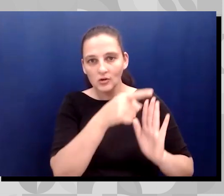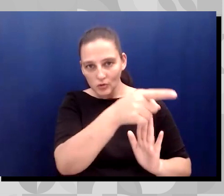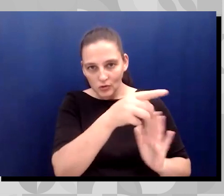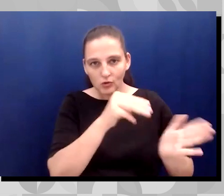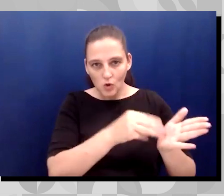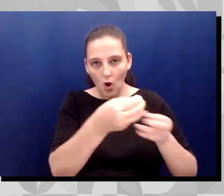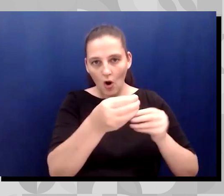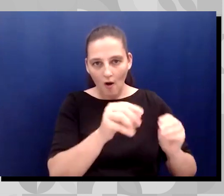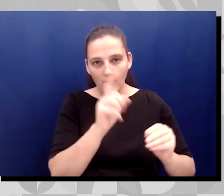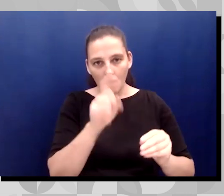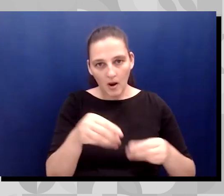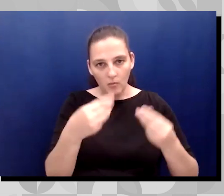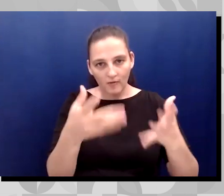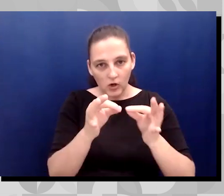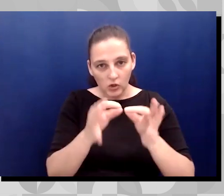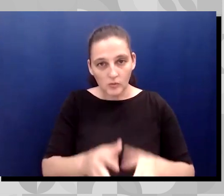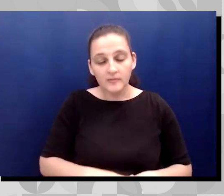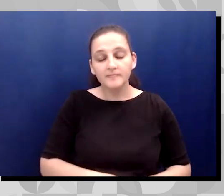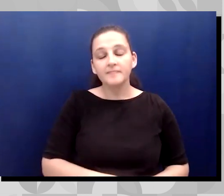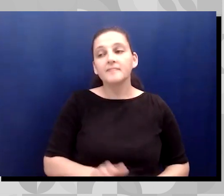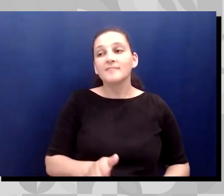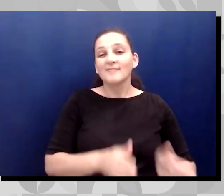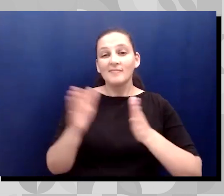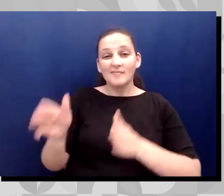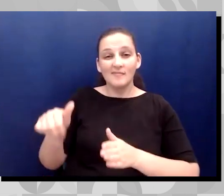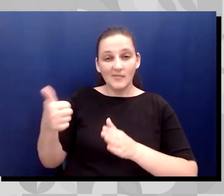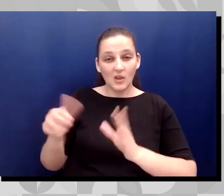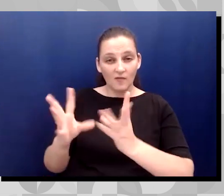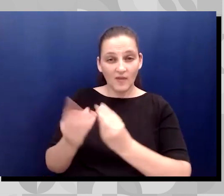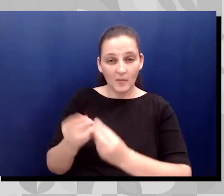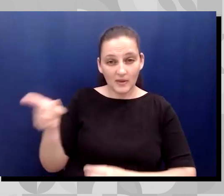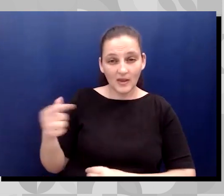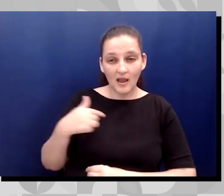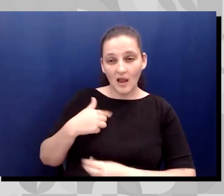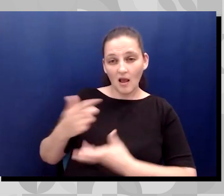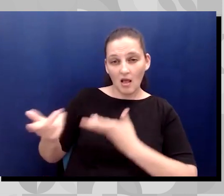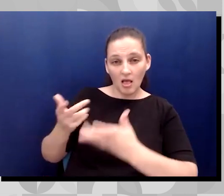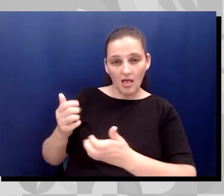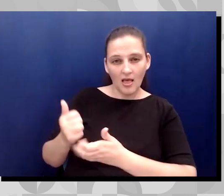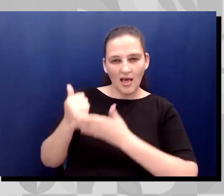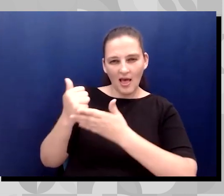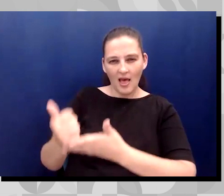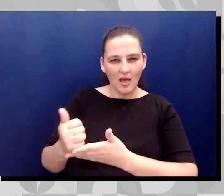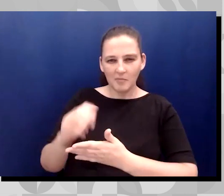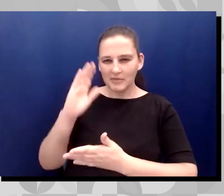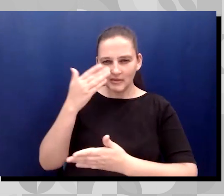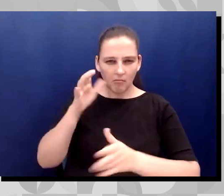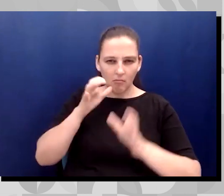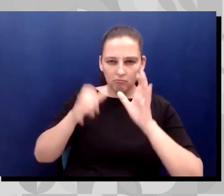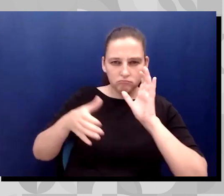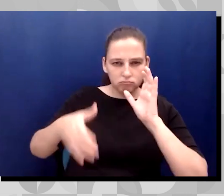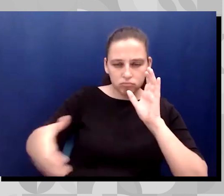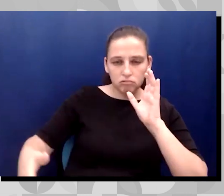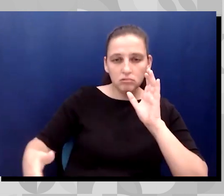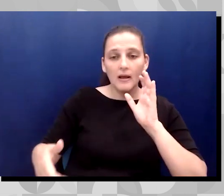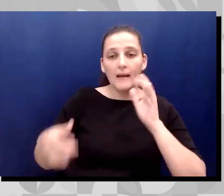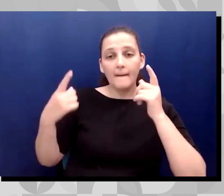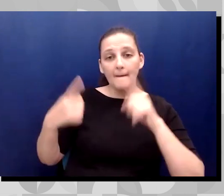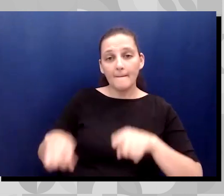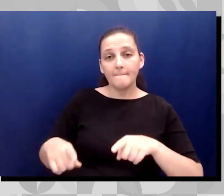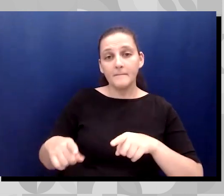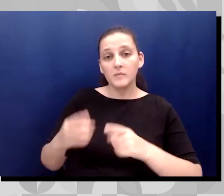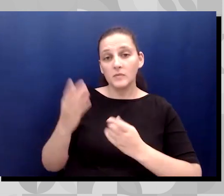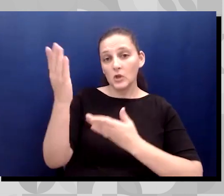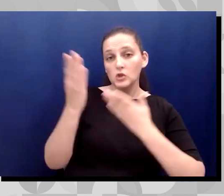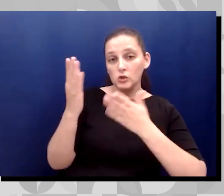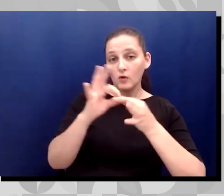another family I worked with, I was able to help with a communication misunderstanding that happened when the service coordinator was communicating with